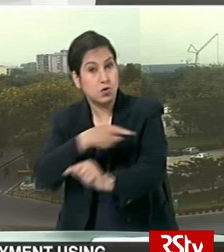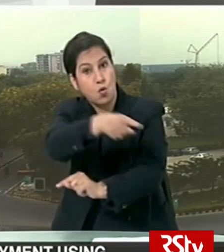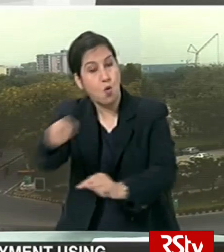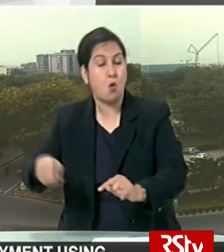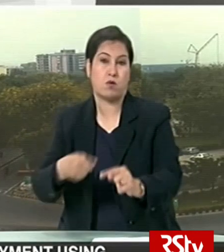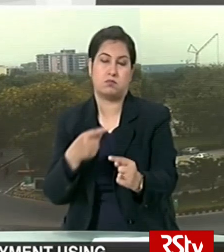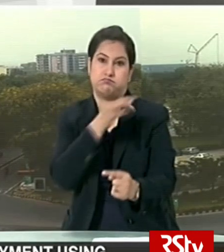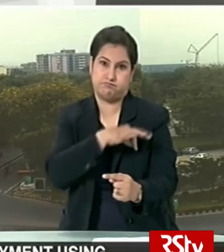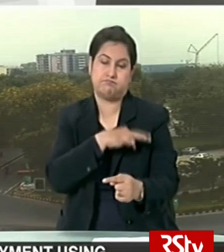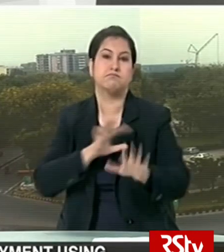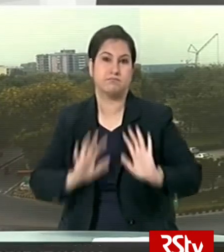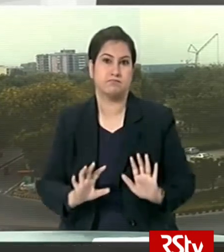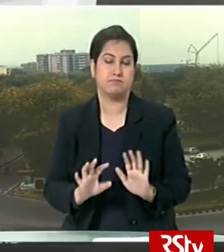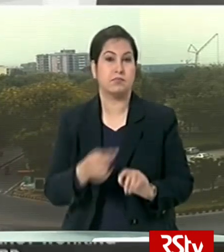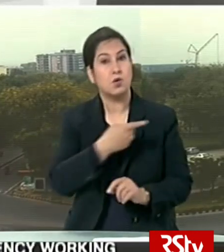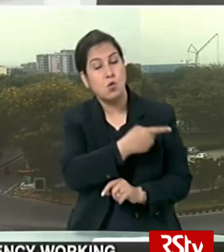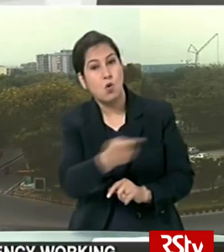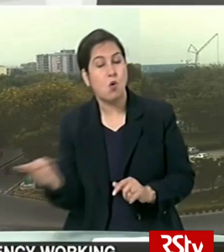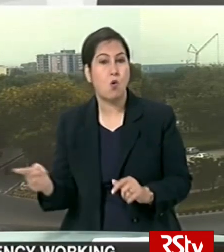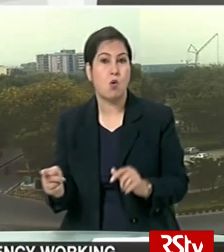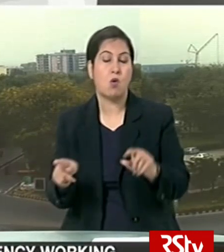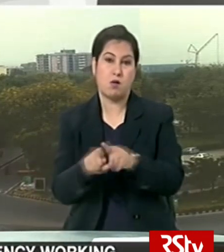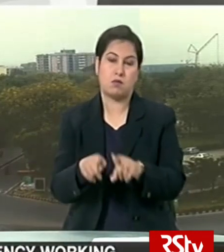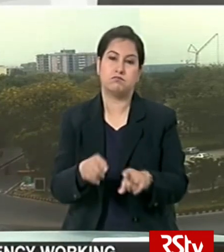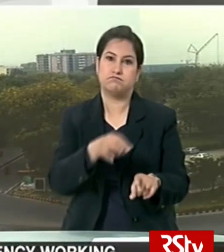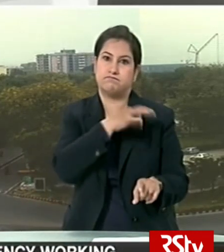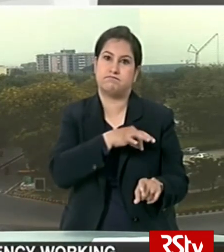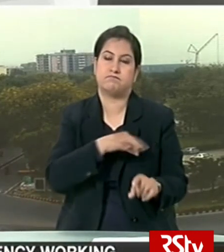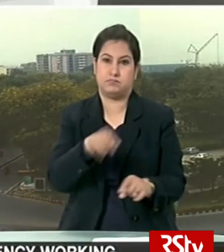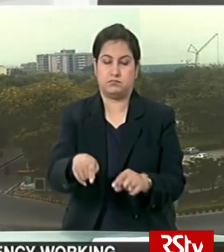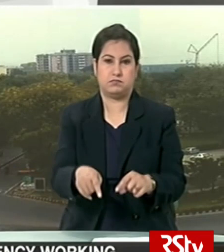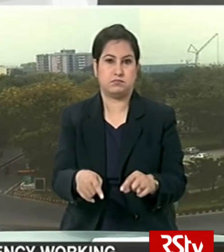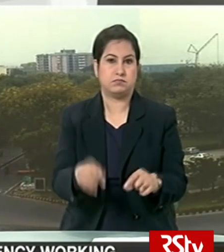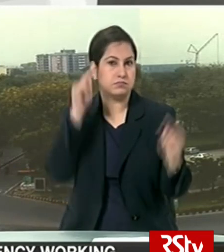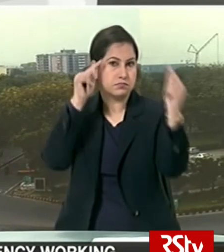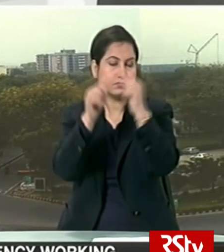83 percent of all the pds population will get covered by this